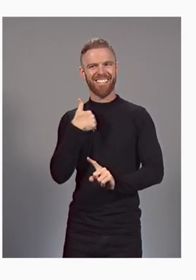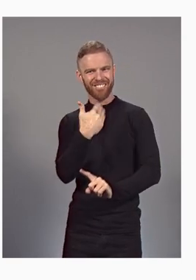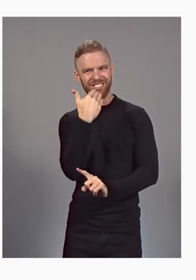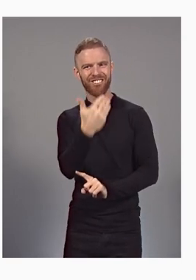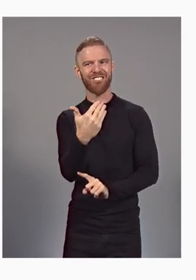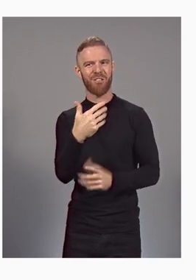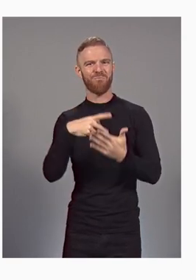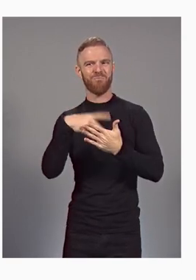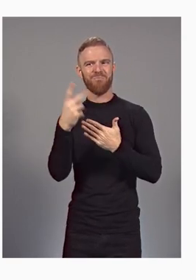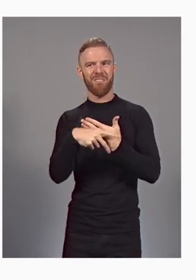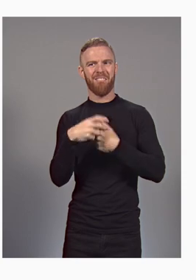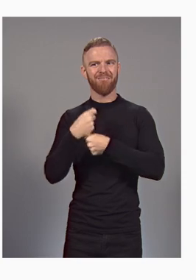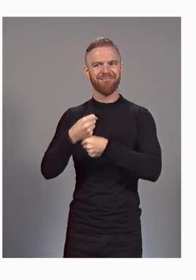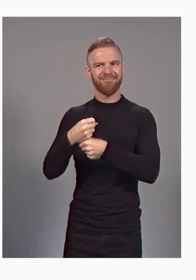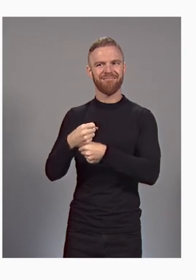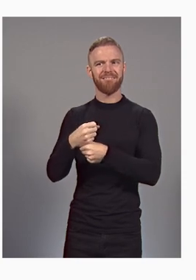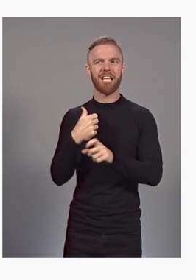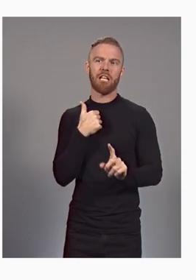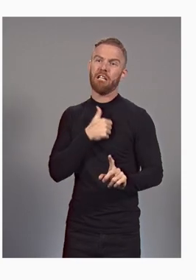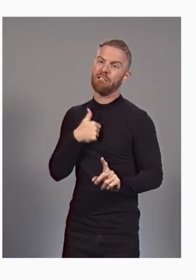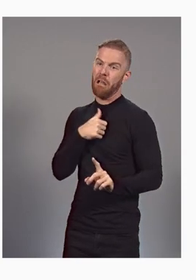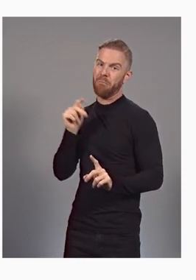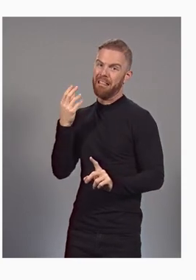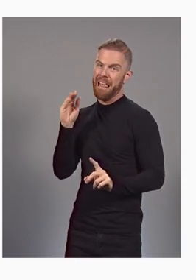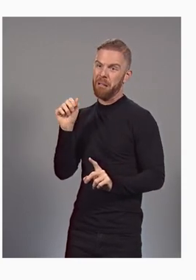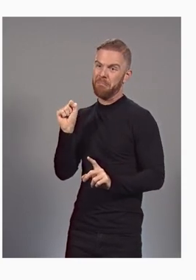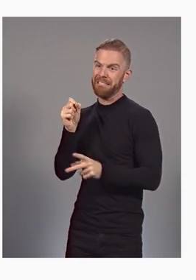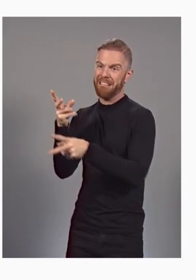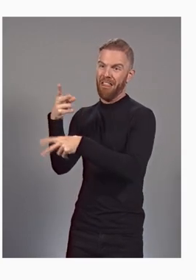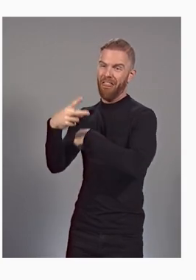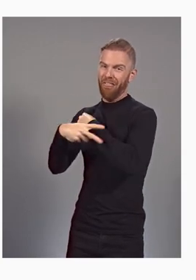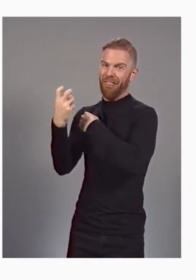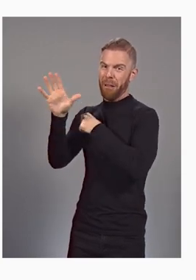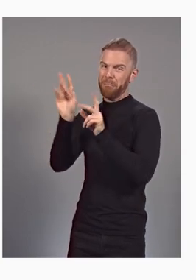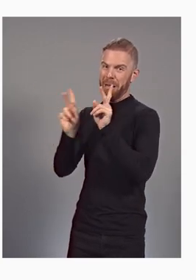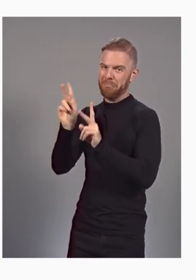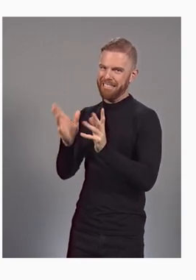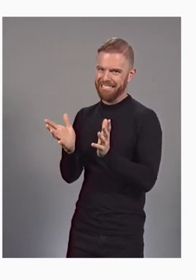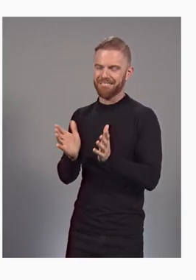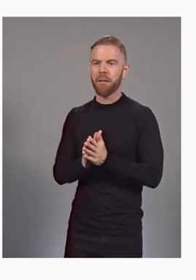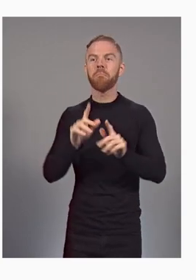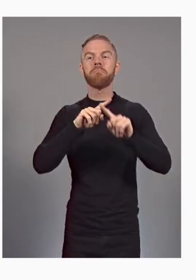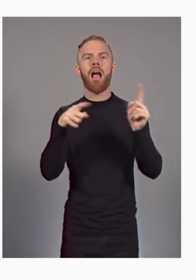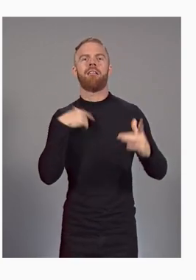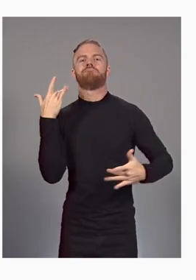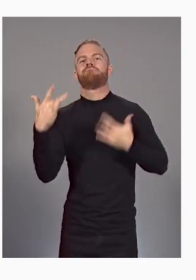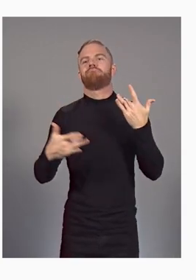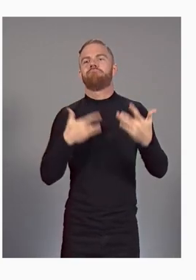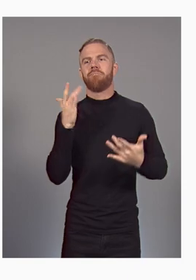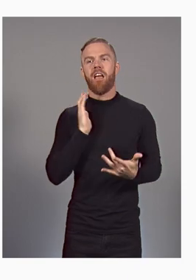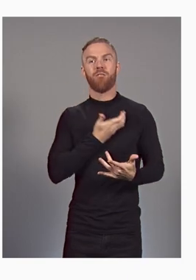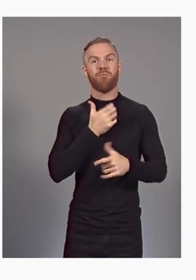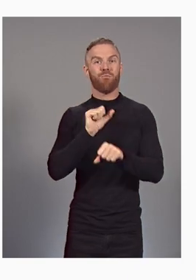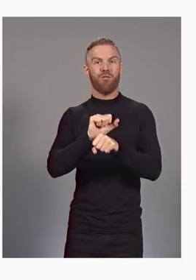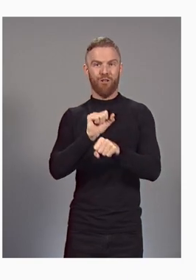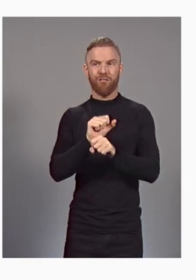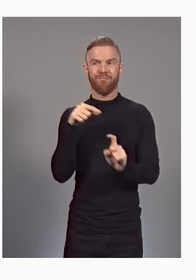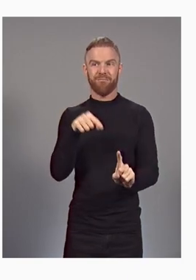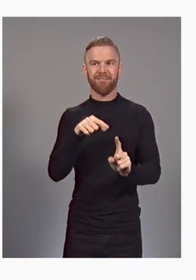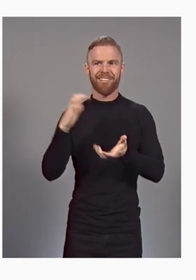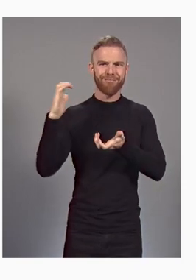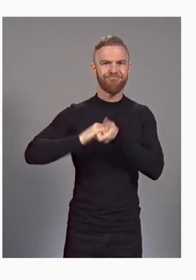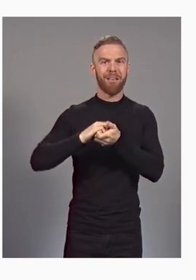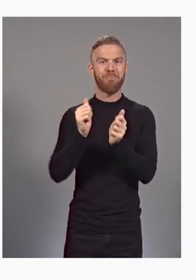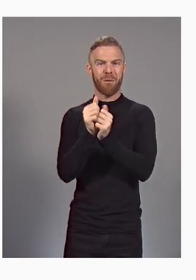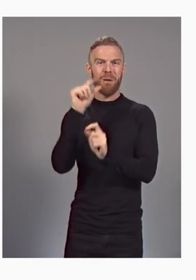I'm sorry, some of those are coming from Google. But we're really excited about all the work we're actually doing with Google, who is a fundamental change